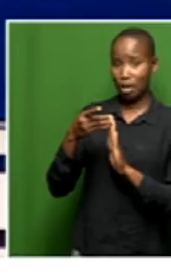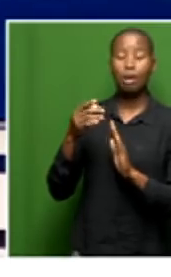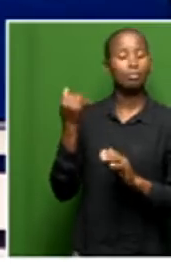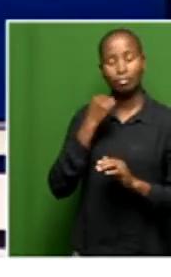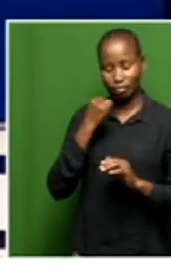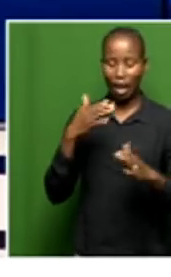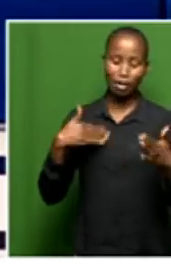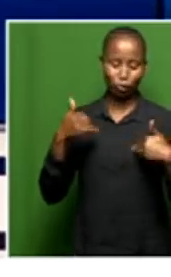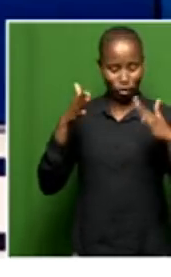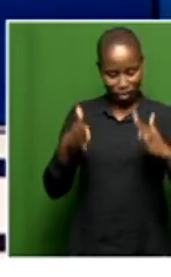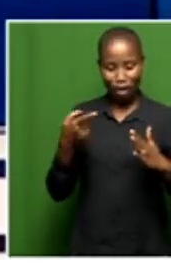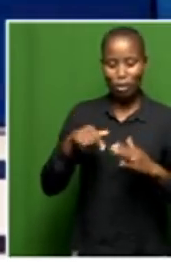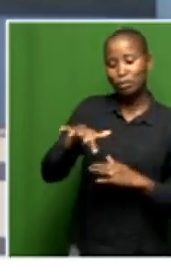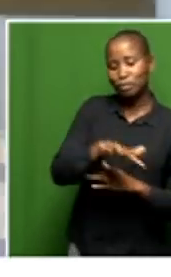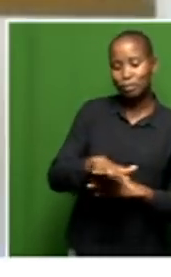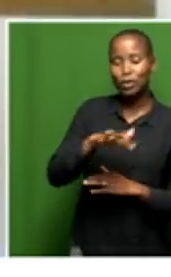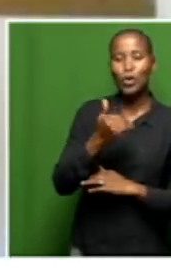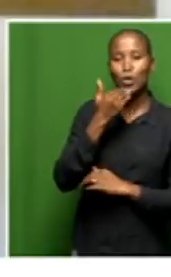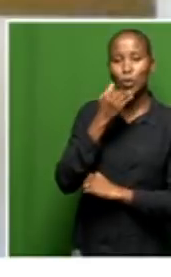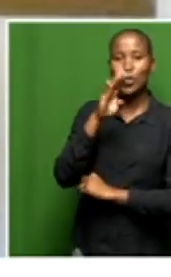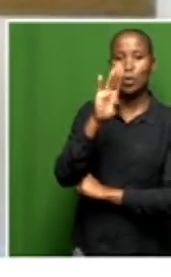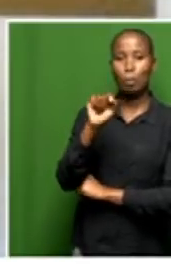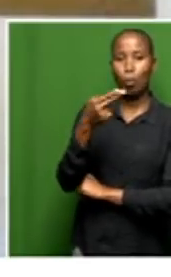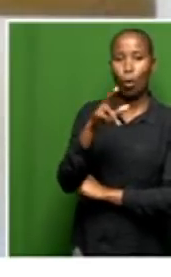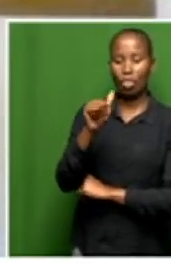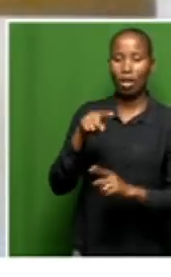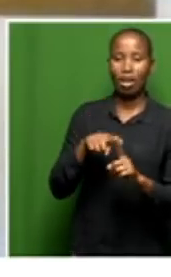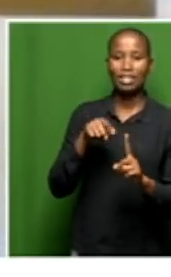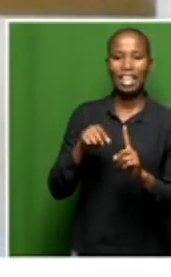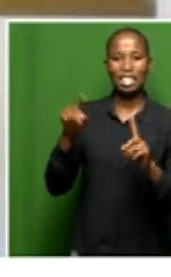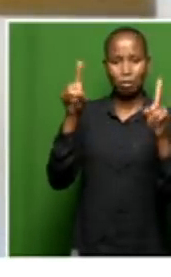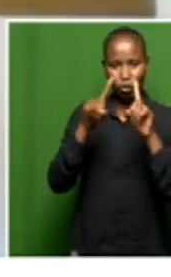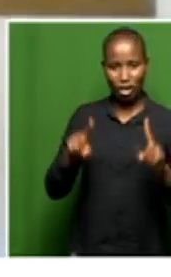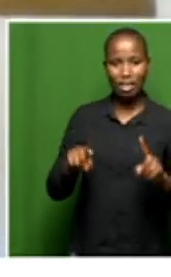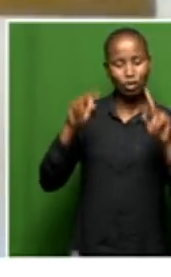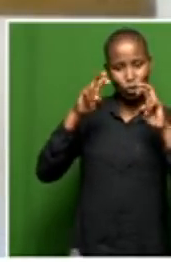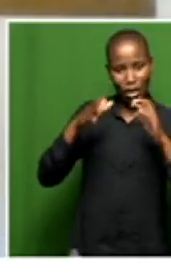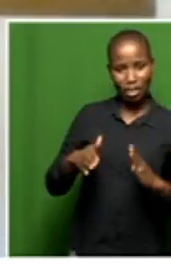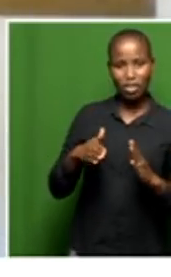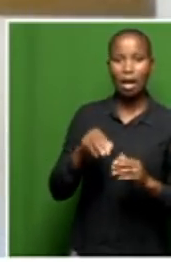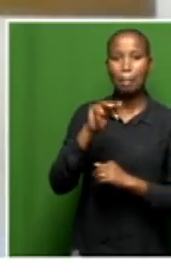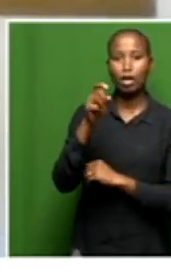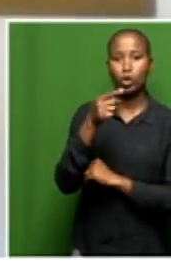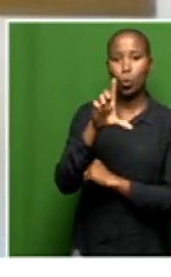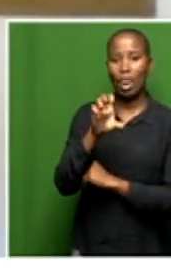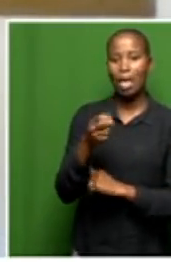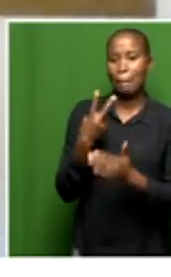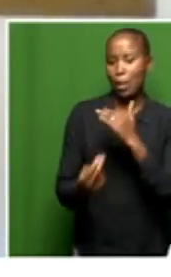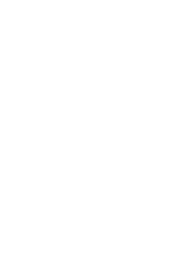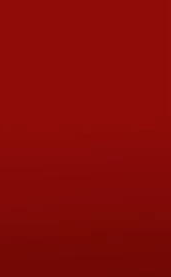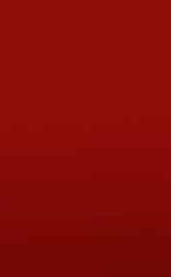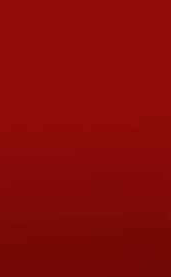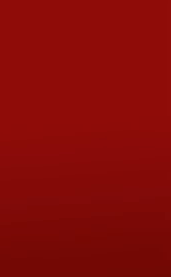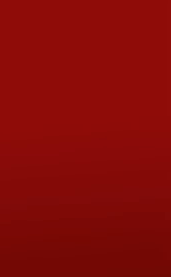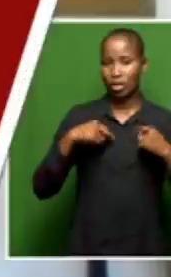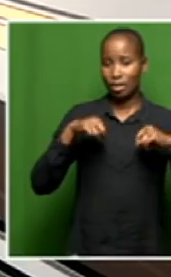for the facility, Albi Bota, NSABC specialist researcher, Maswili Ralebona. Thanks so much to both of you for joining us